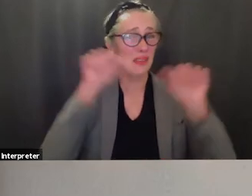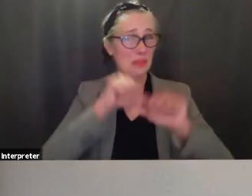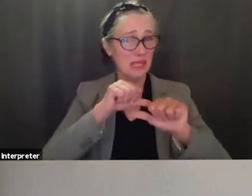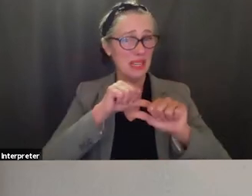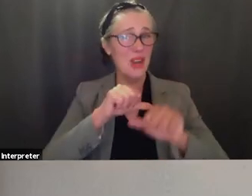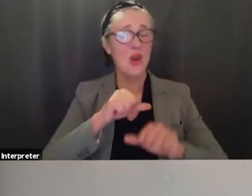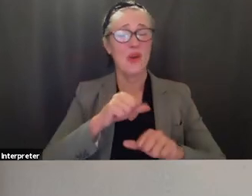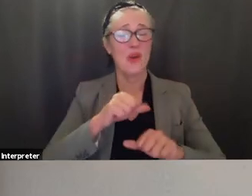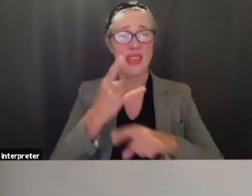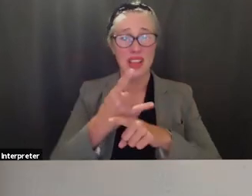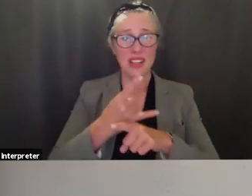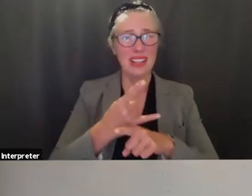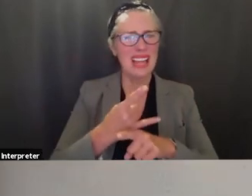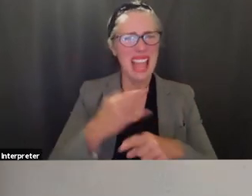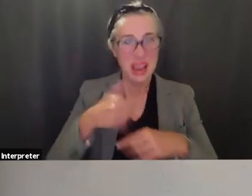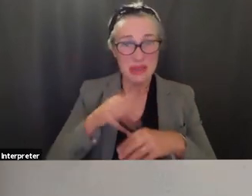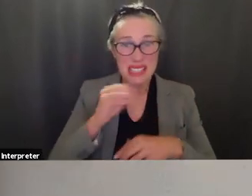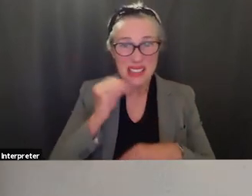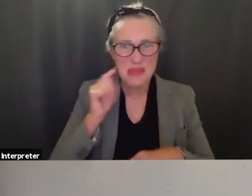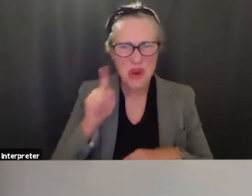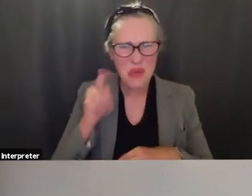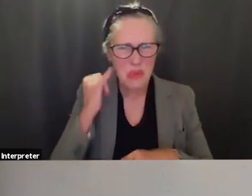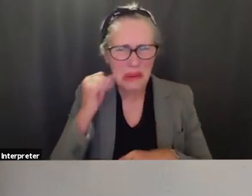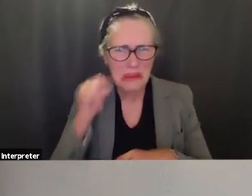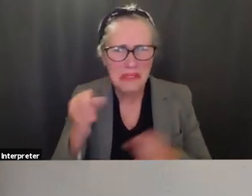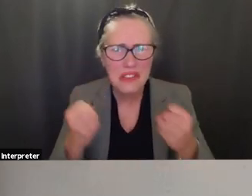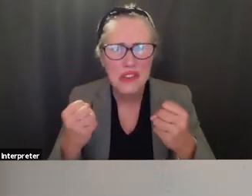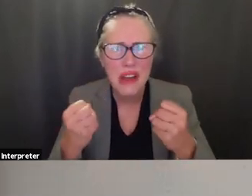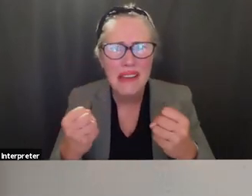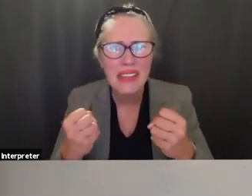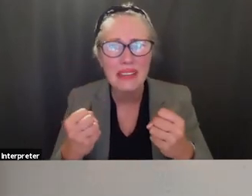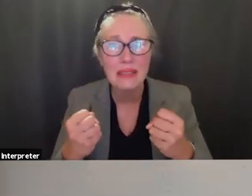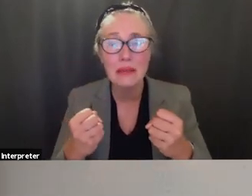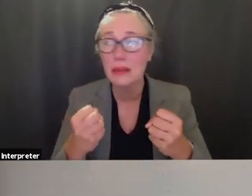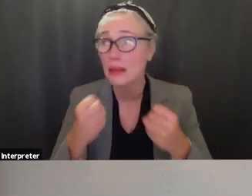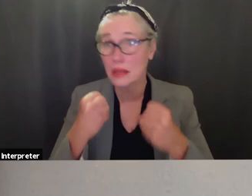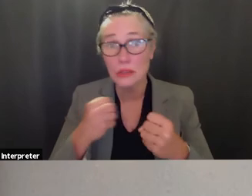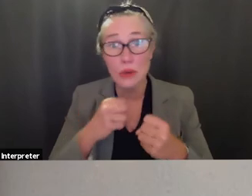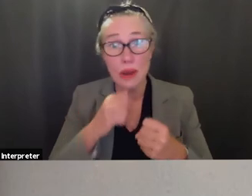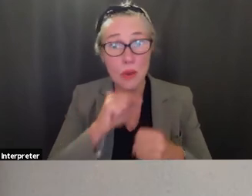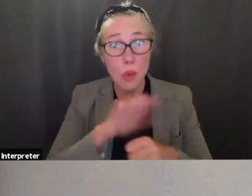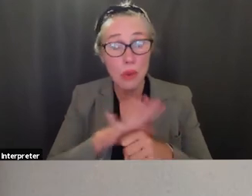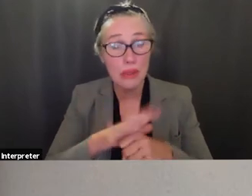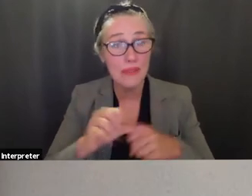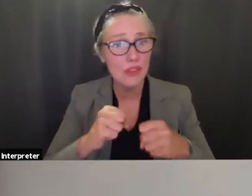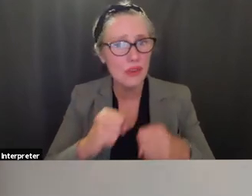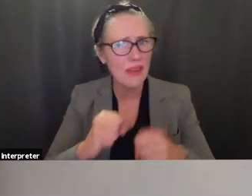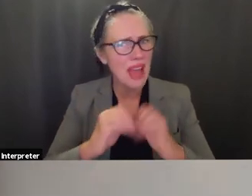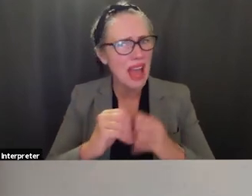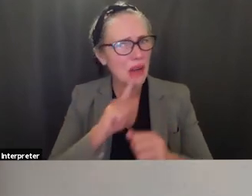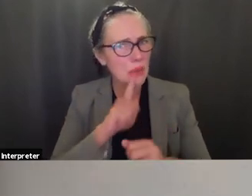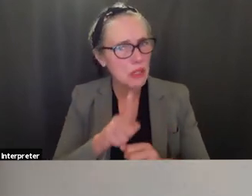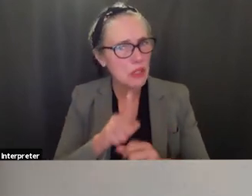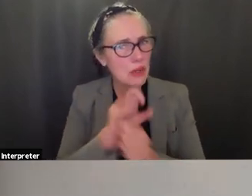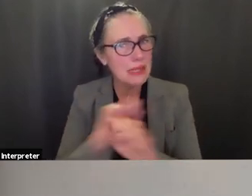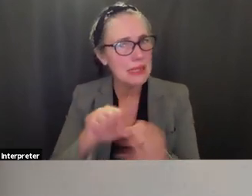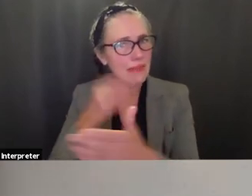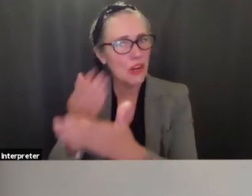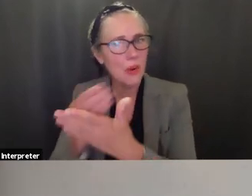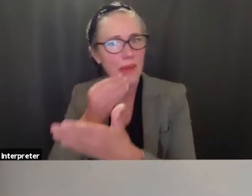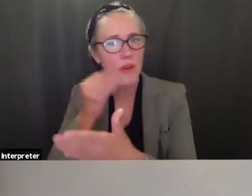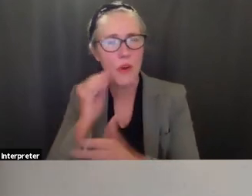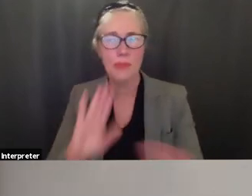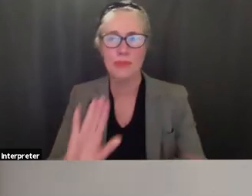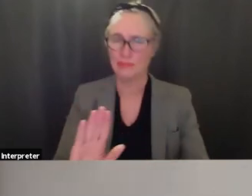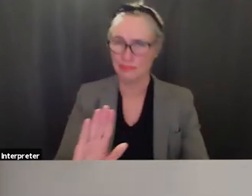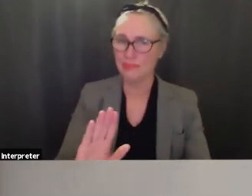of them are driving age so how are we making sure they're safely getting to where you know home or however we're doing that right we never send